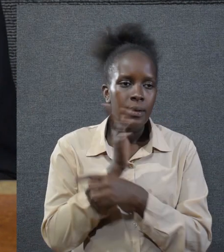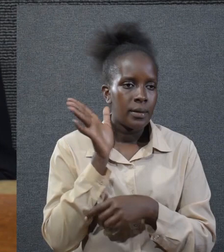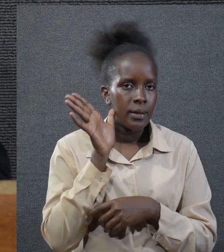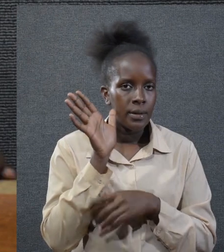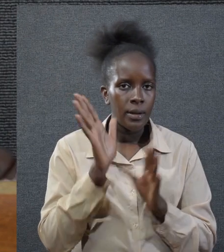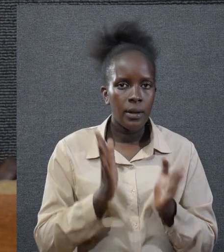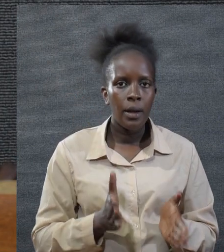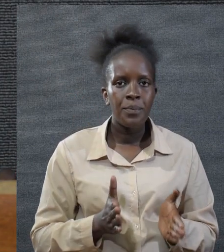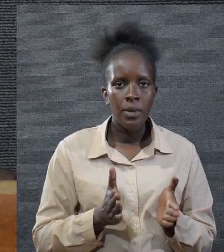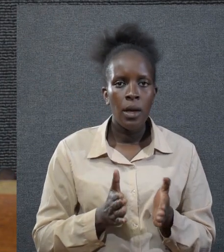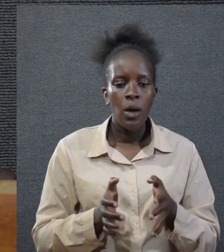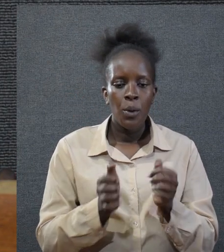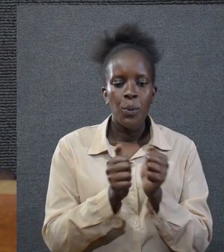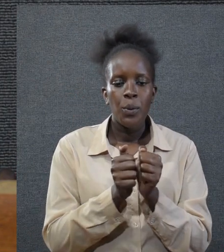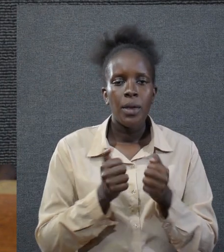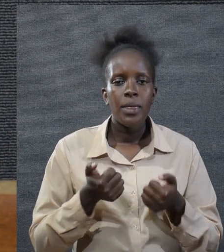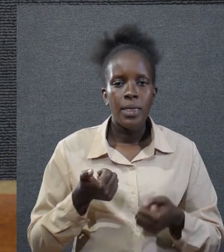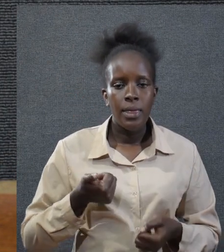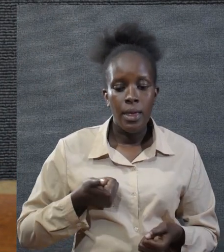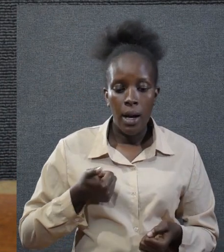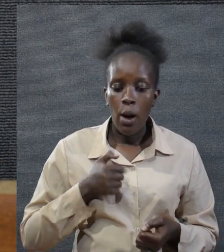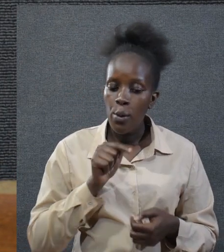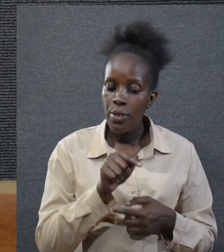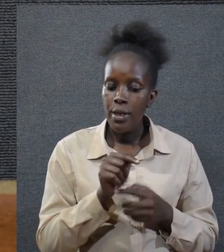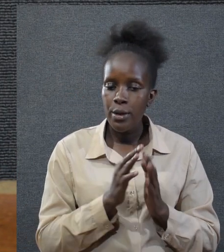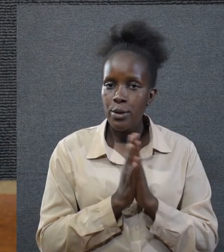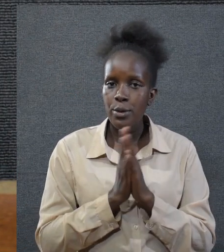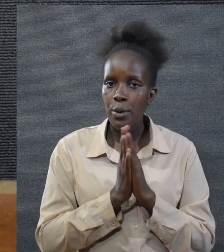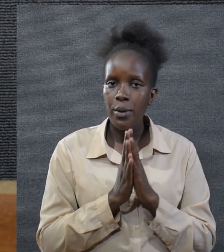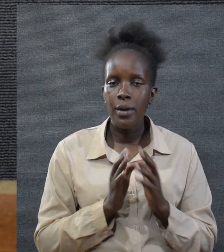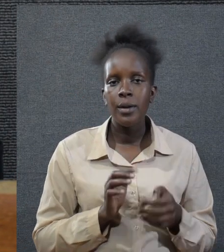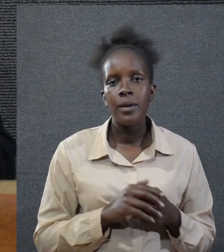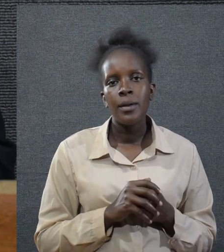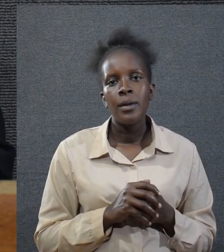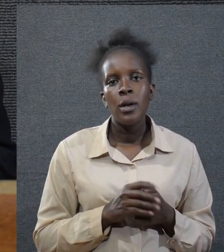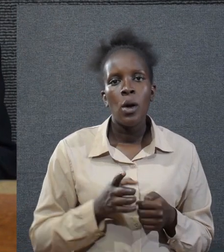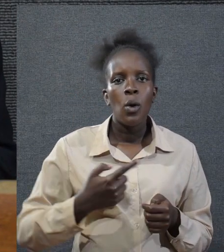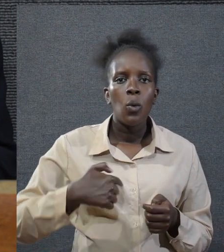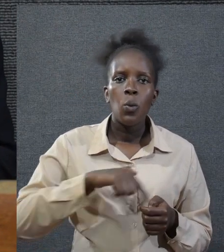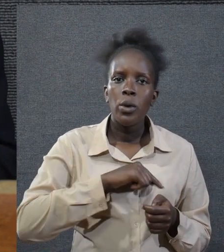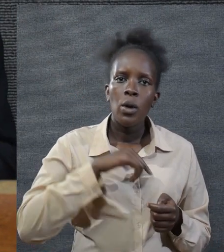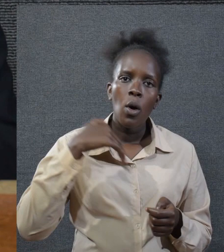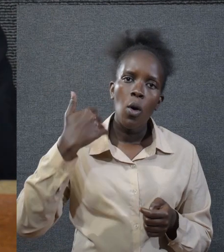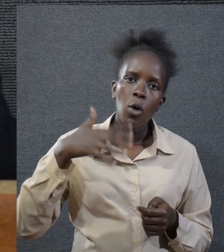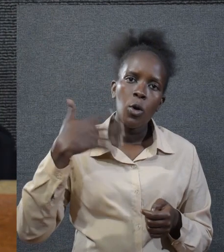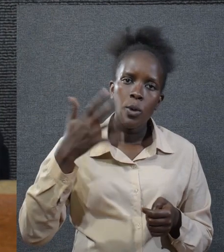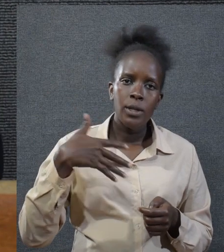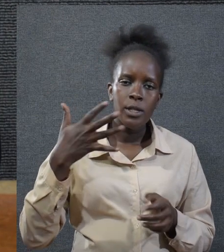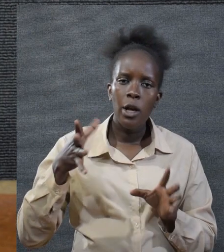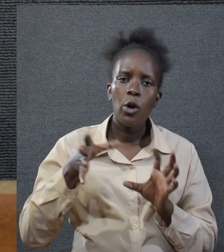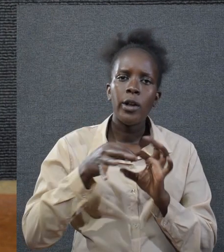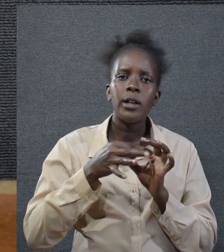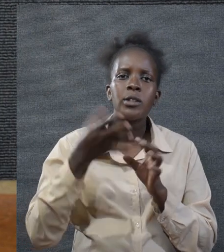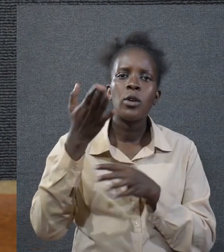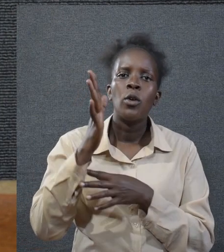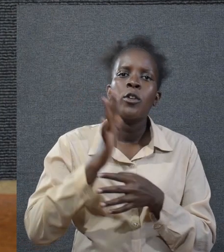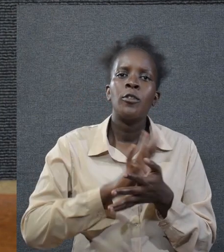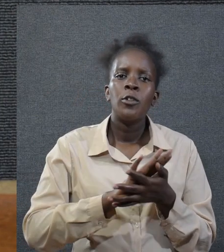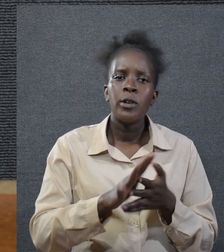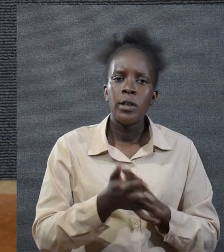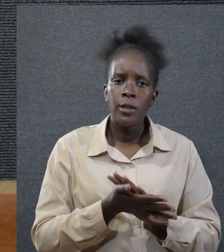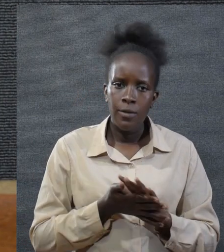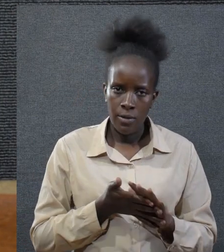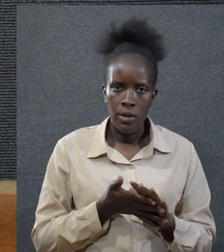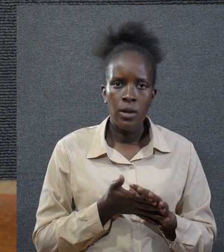Dear listeners, as with the girl in the story above, we often equate